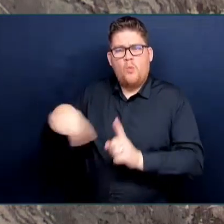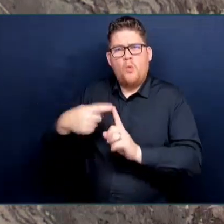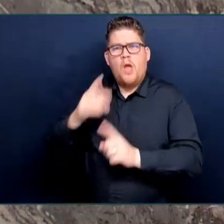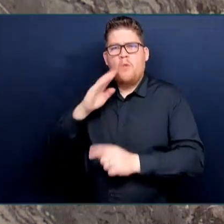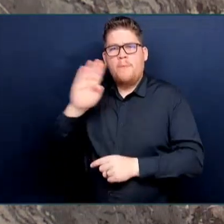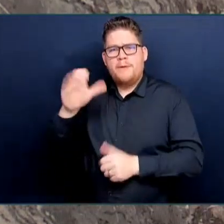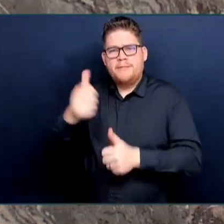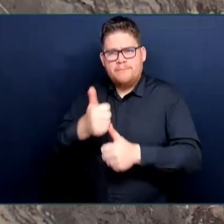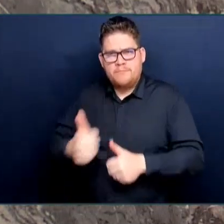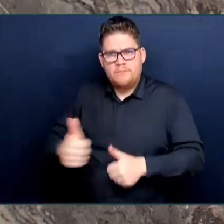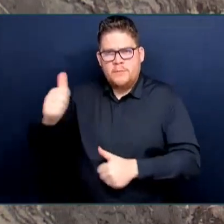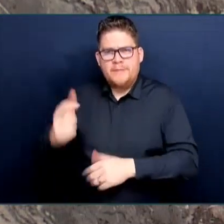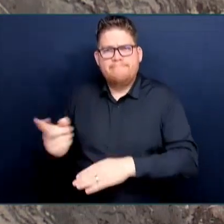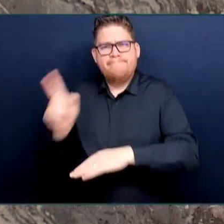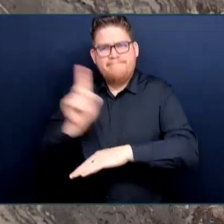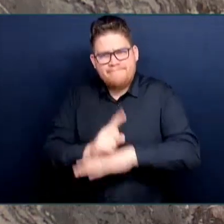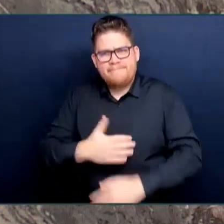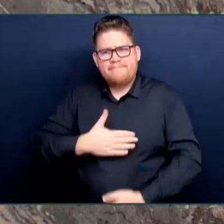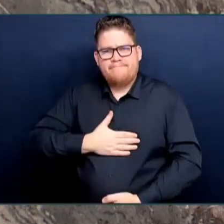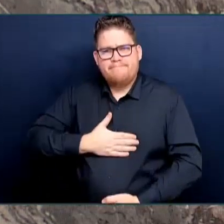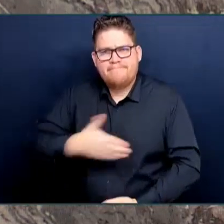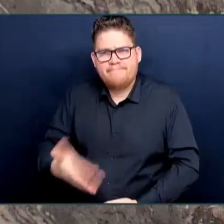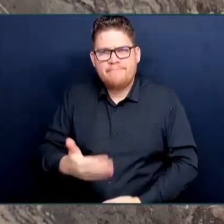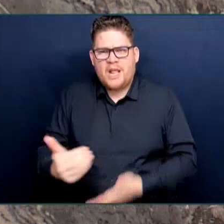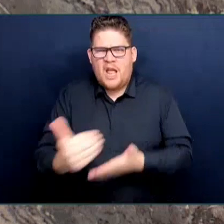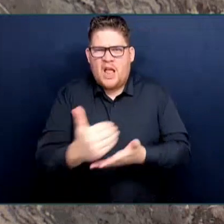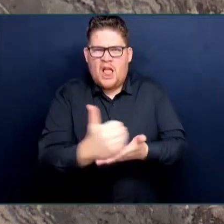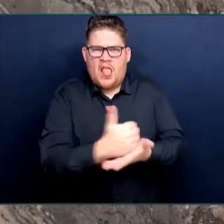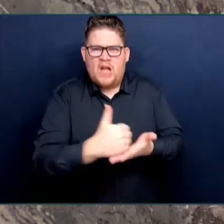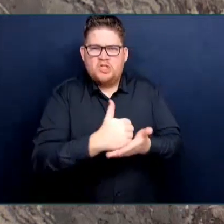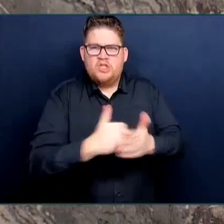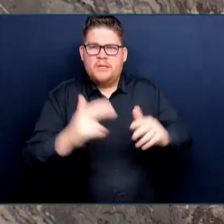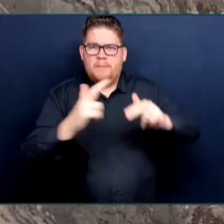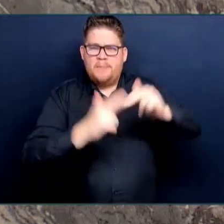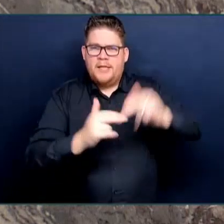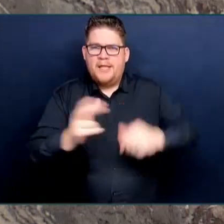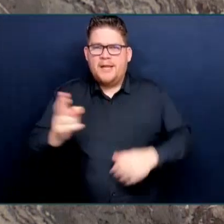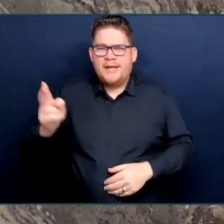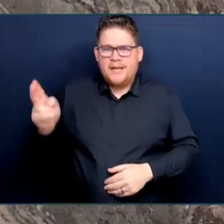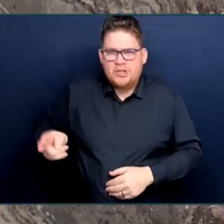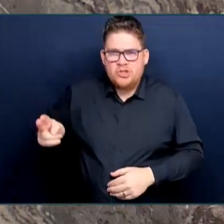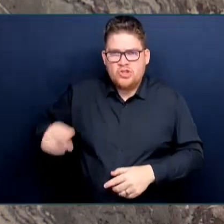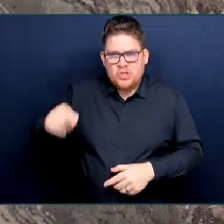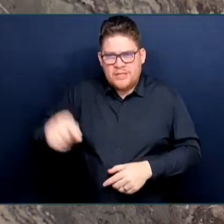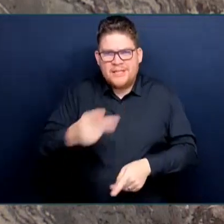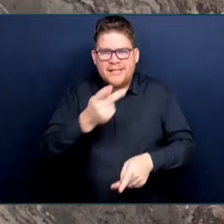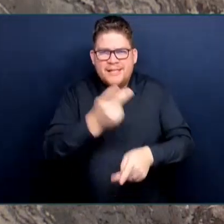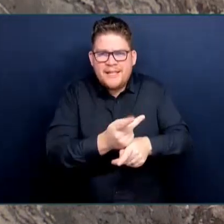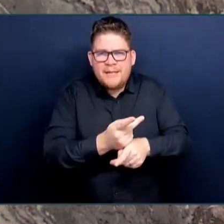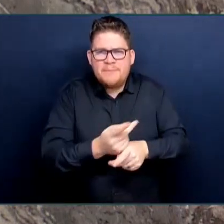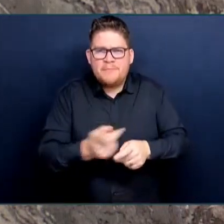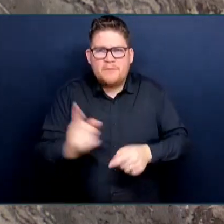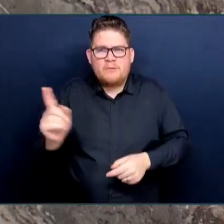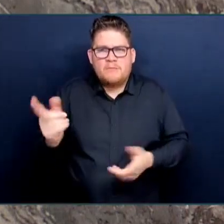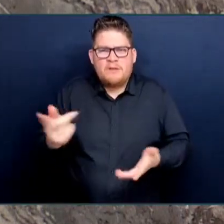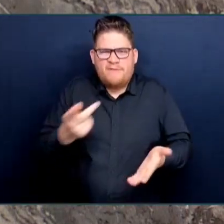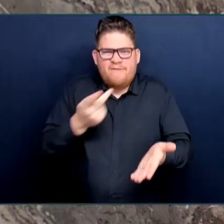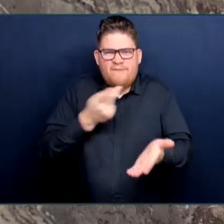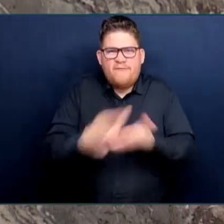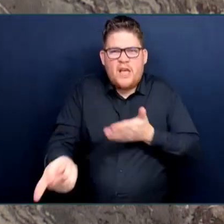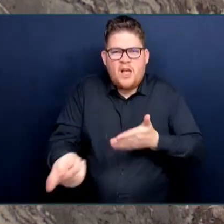project and instead do a modest upgrade of the museum across the street, including the reopening of Old Town and the entire third floor?